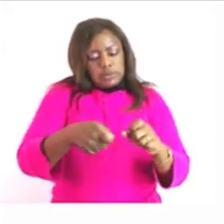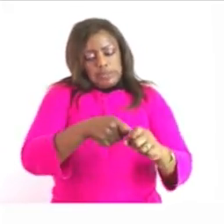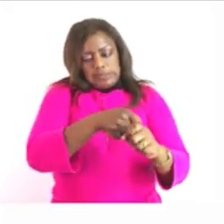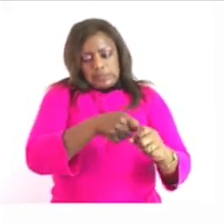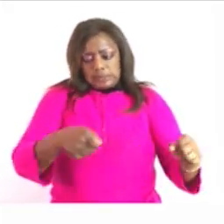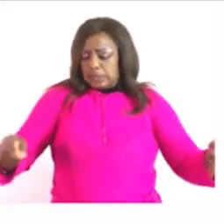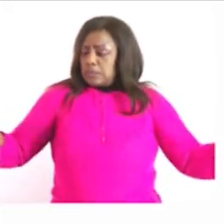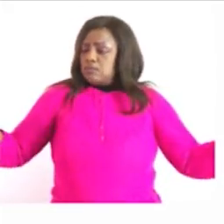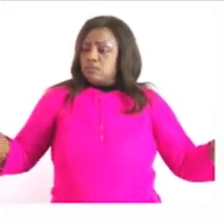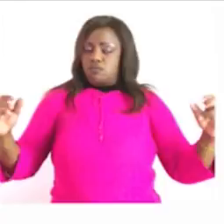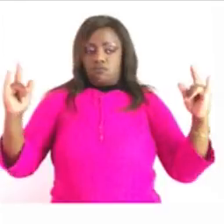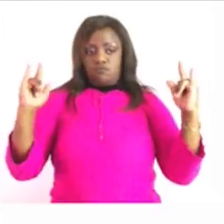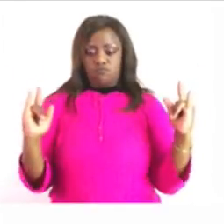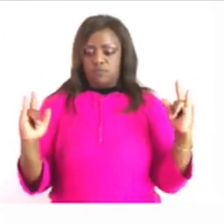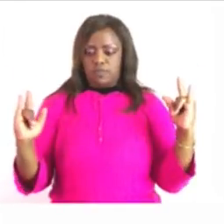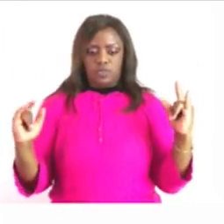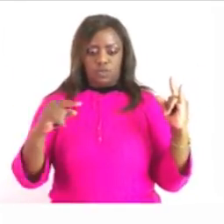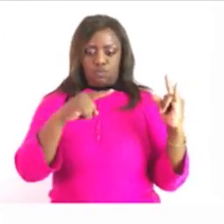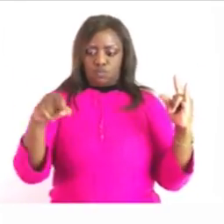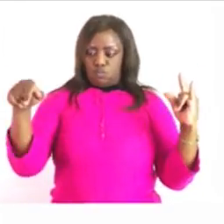measuring tape